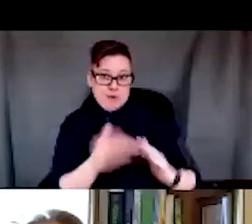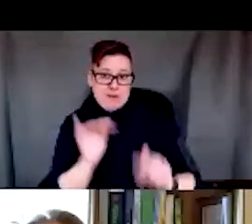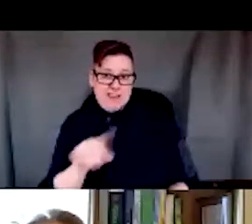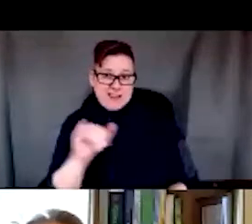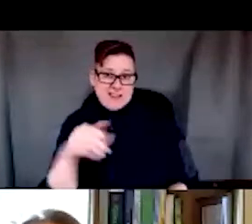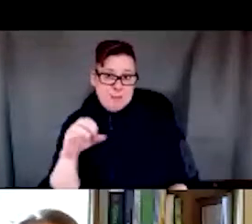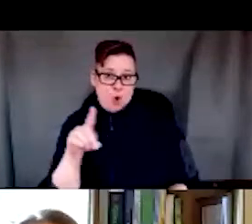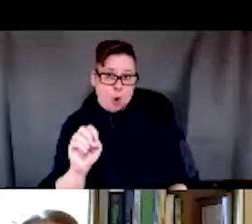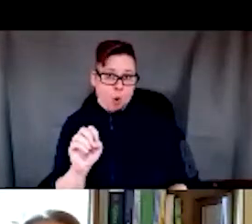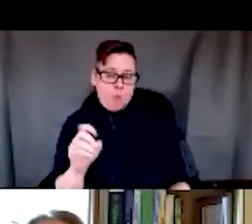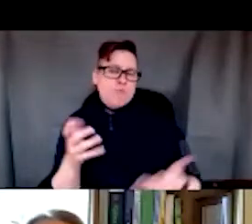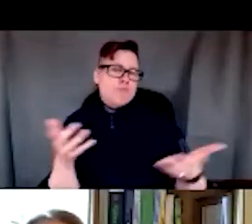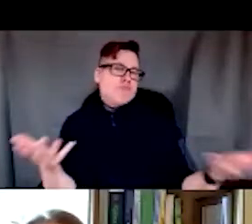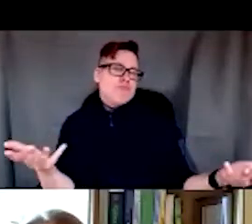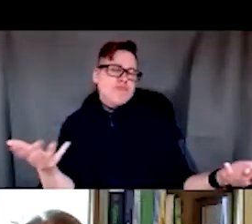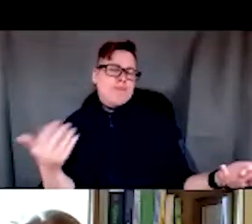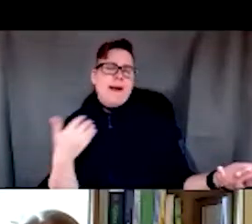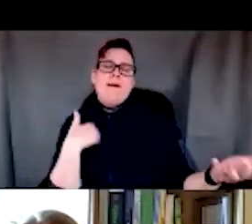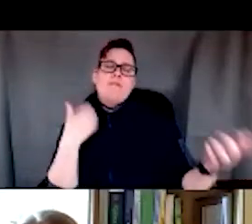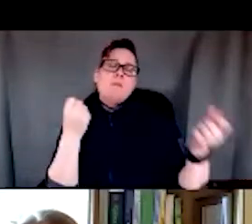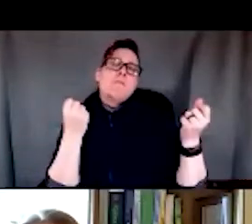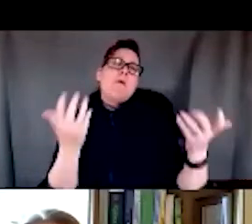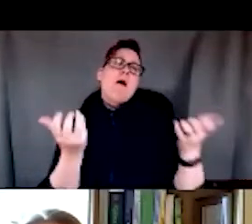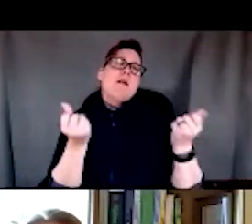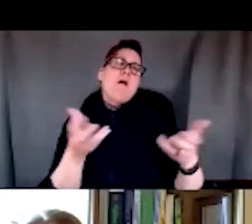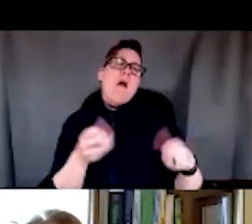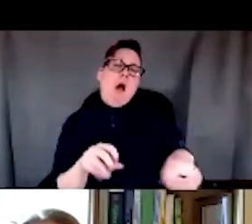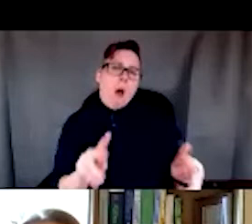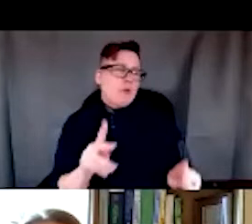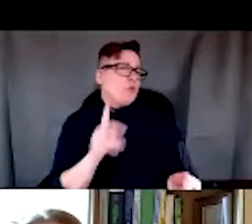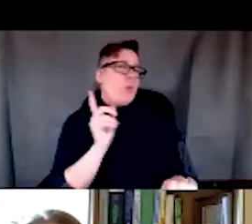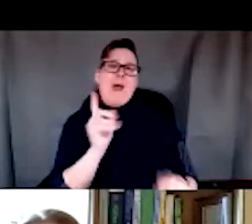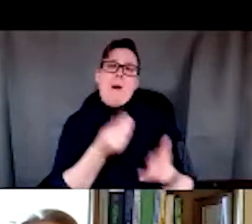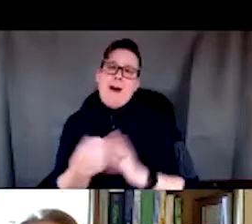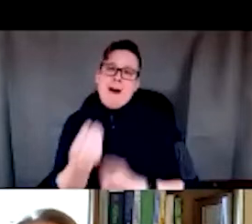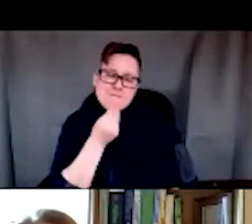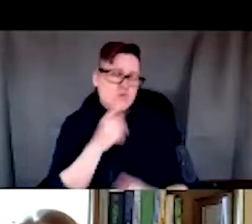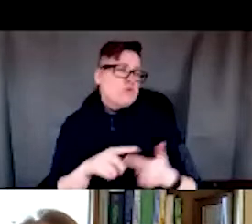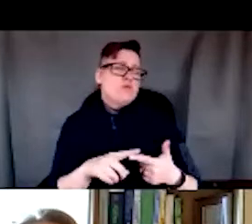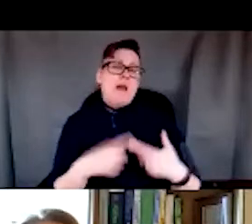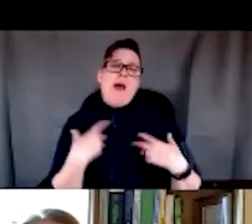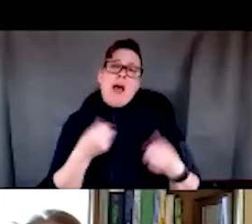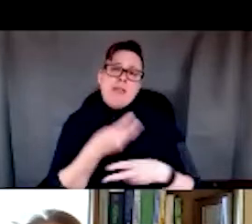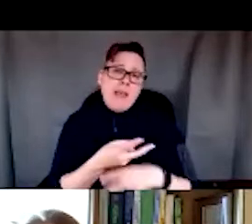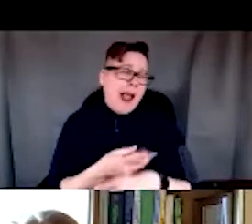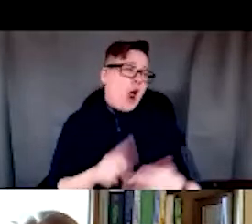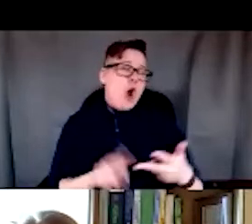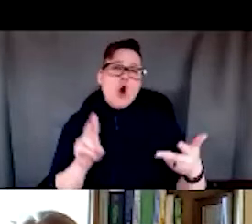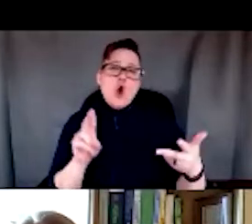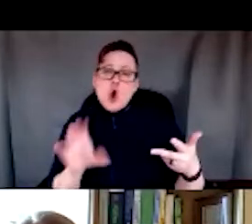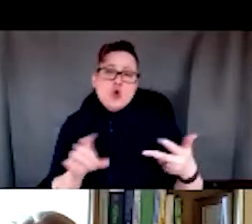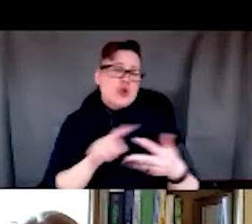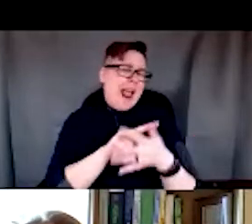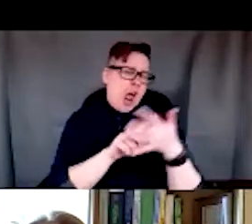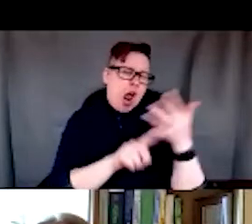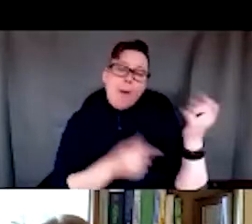that members not only multiple opportunities for food, healthcare, urgent care, and so forth.